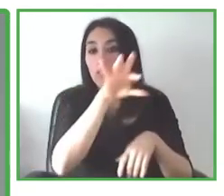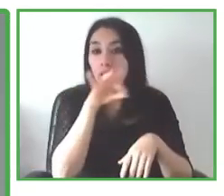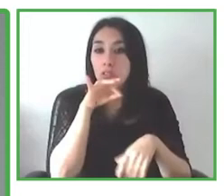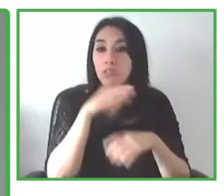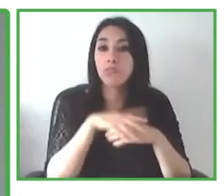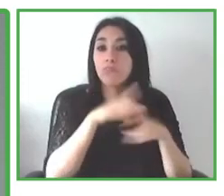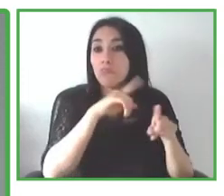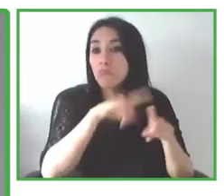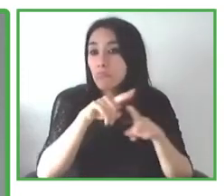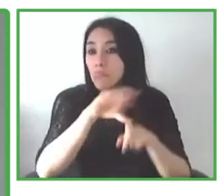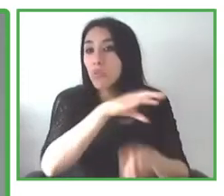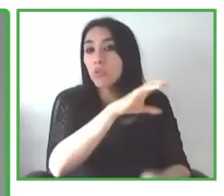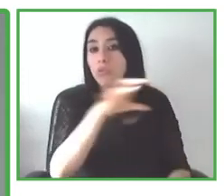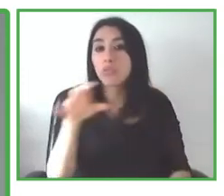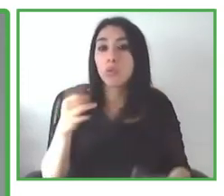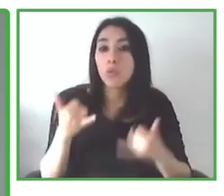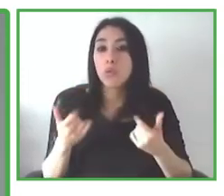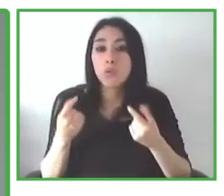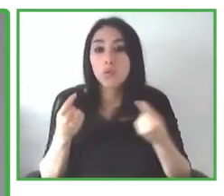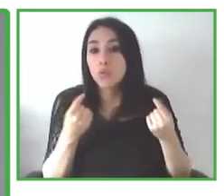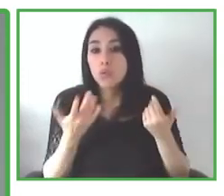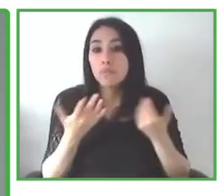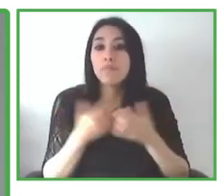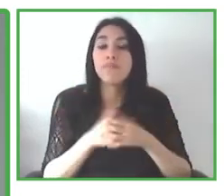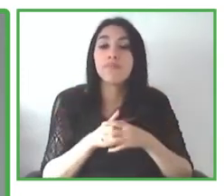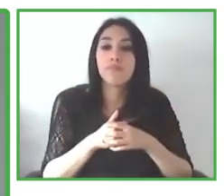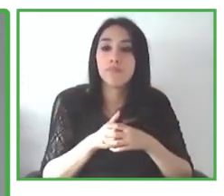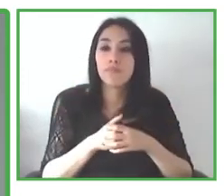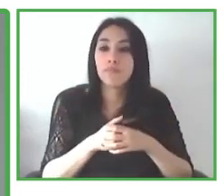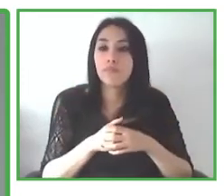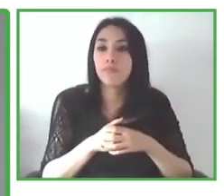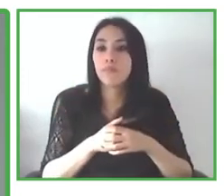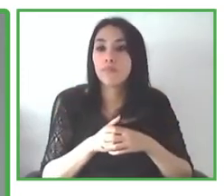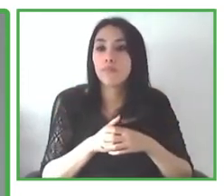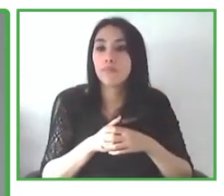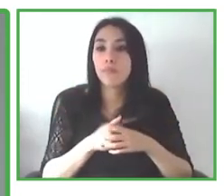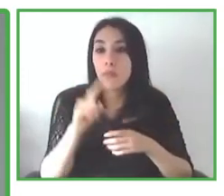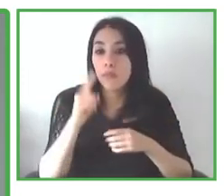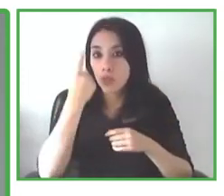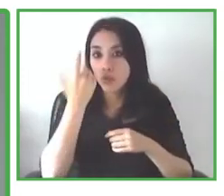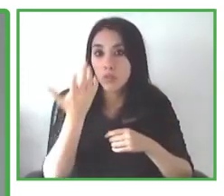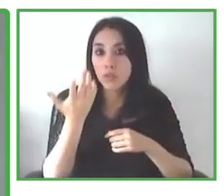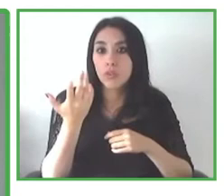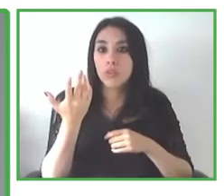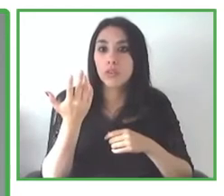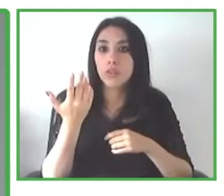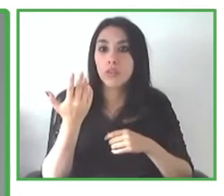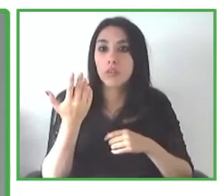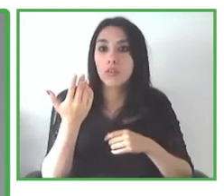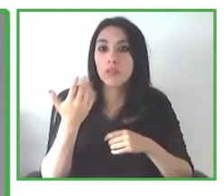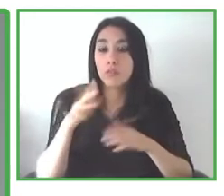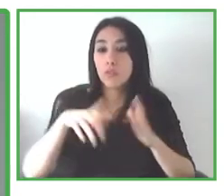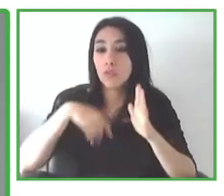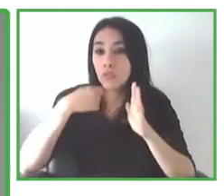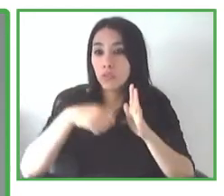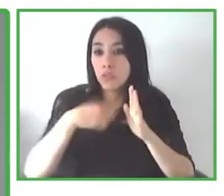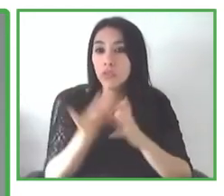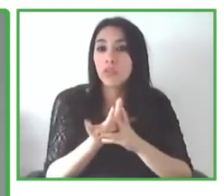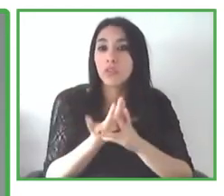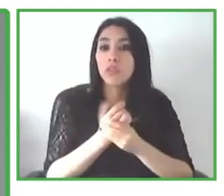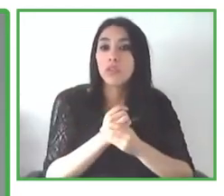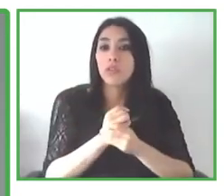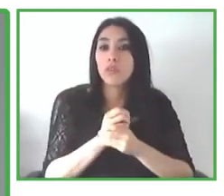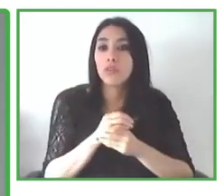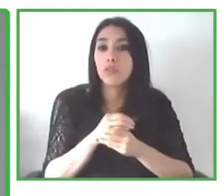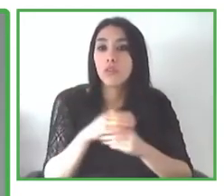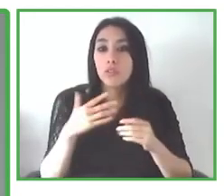the beginning of the Zero Project. In 2019, we were really happy that Fundación Descubrame understood the idea, embraced the idea